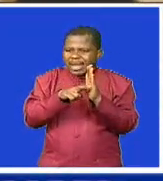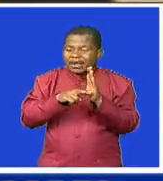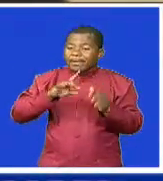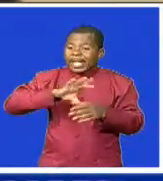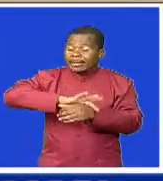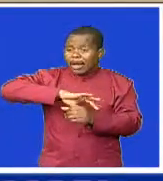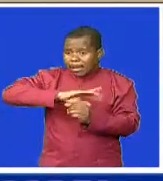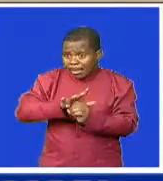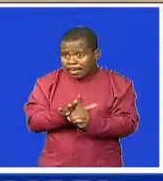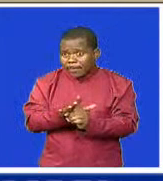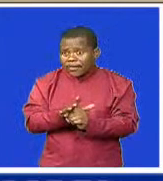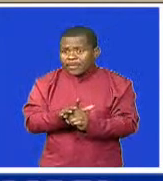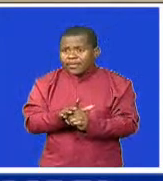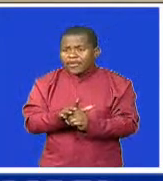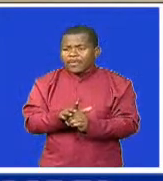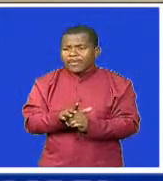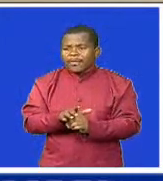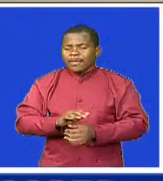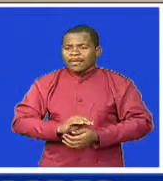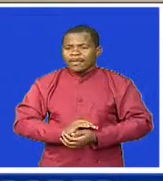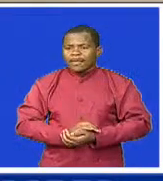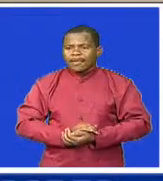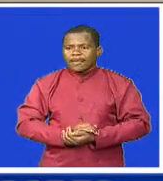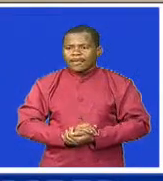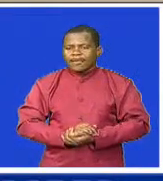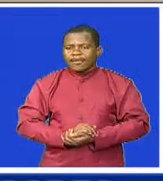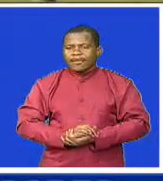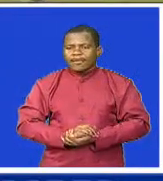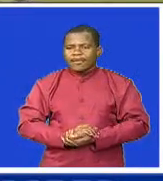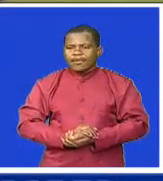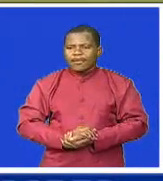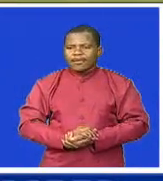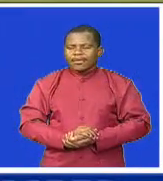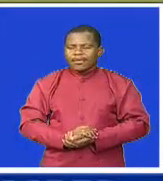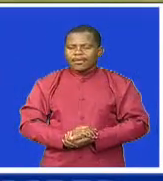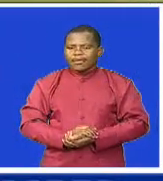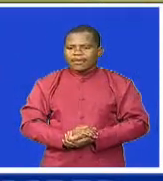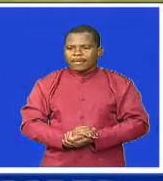of the pandemic. SWATINI TV Sports and Recreational Council